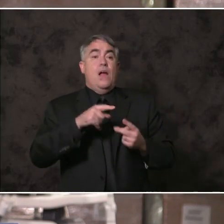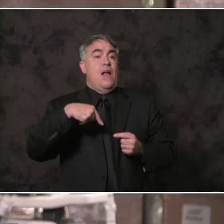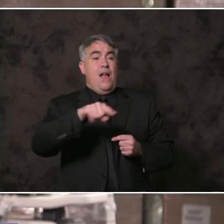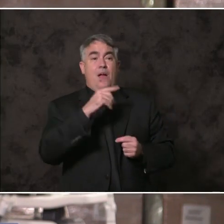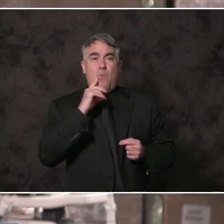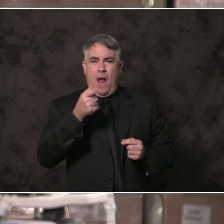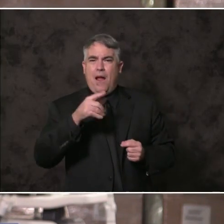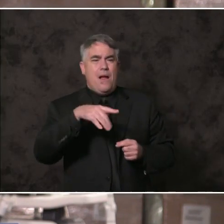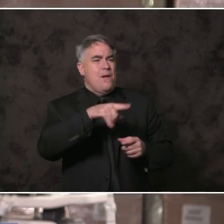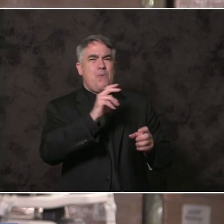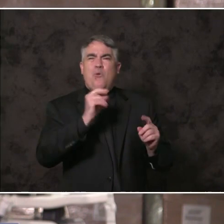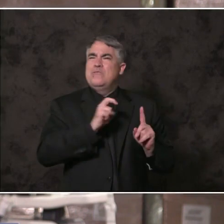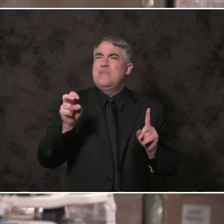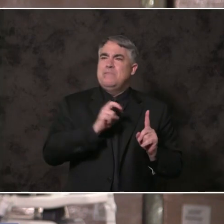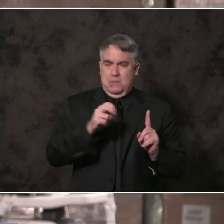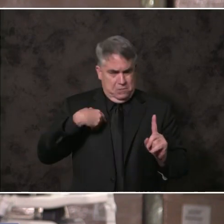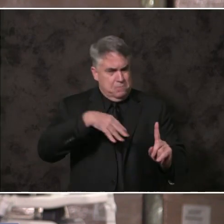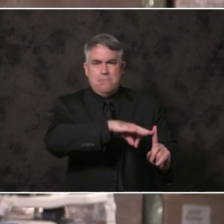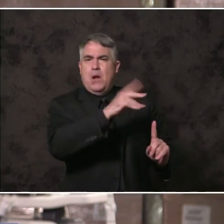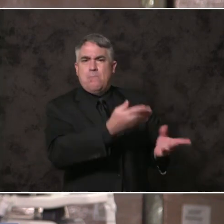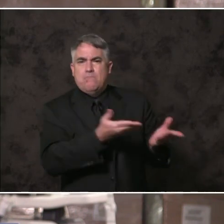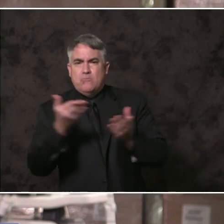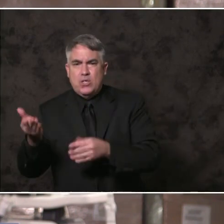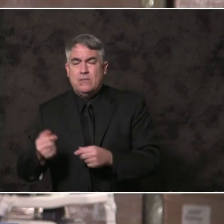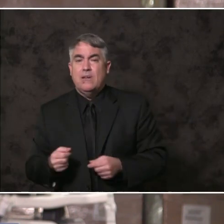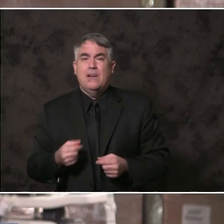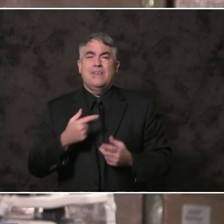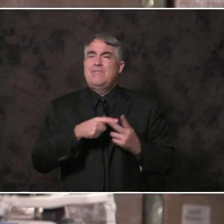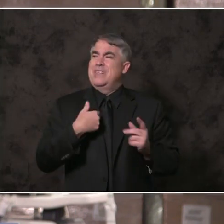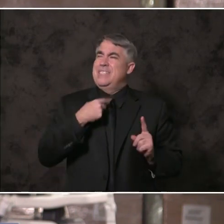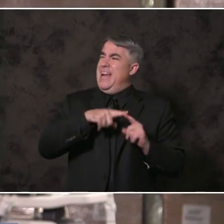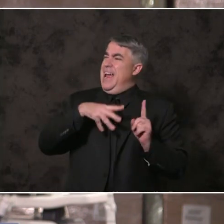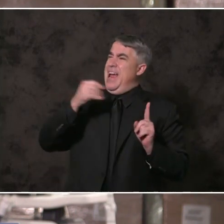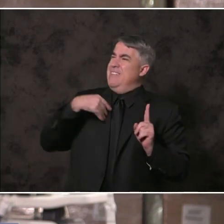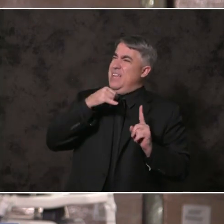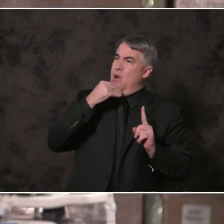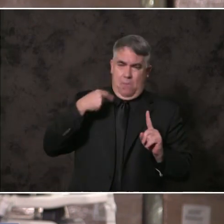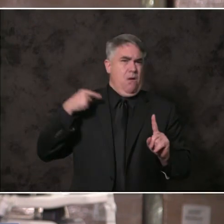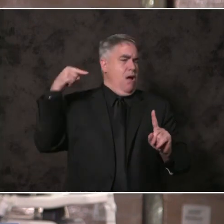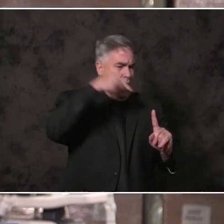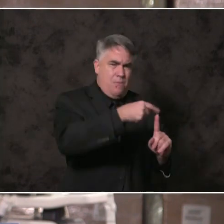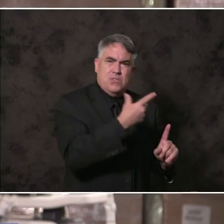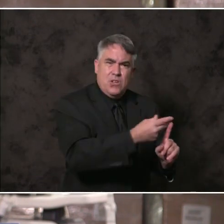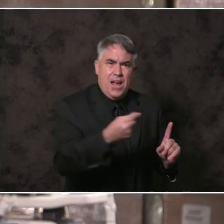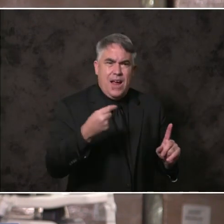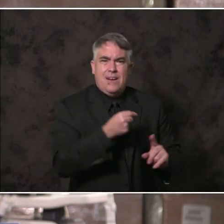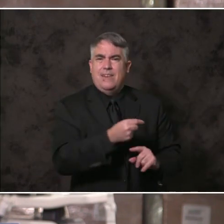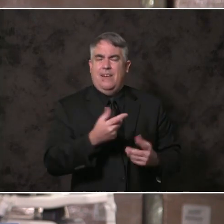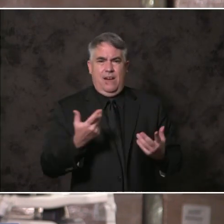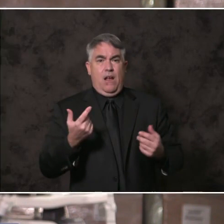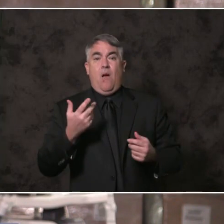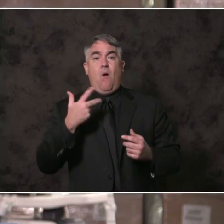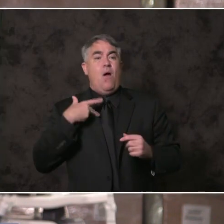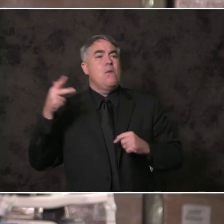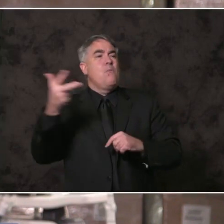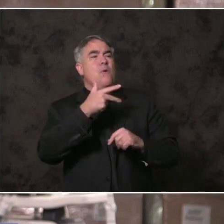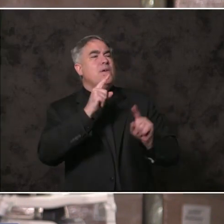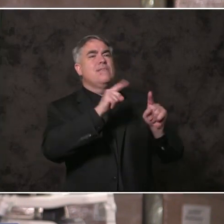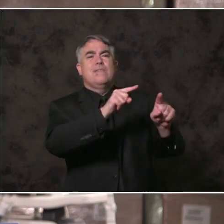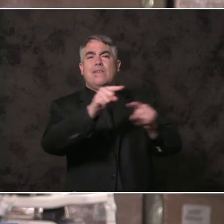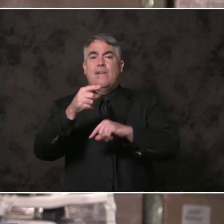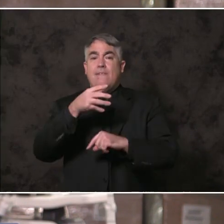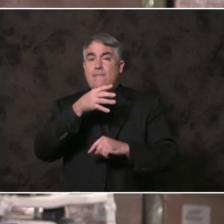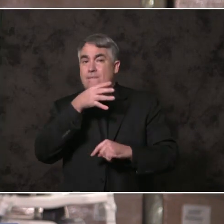home, we will go to them. Mobile teams are going to senior living centers, hard to reach rural areas. And they are